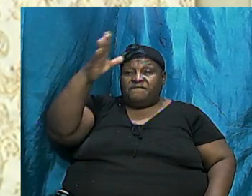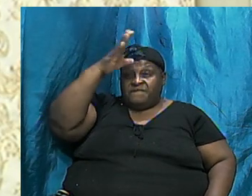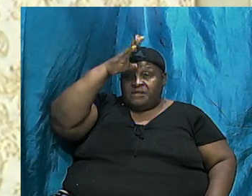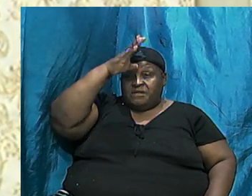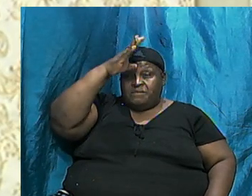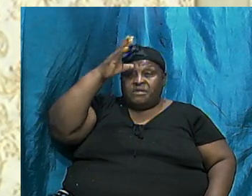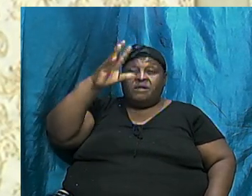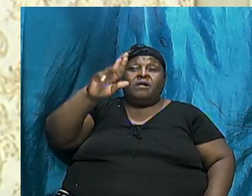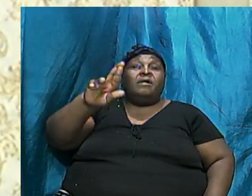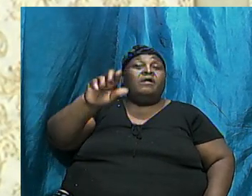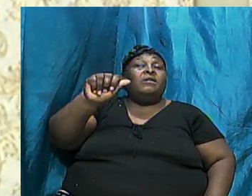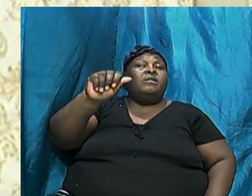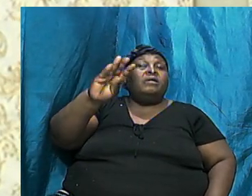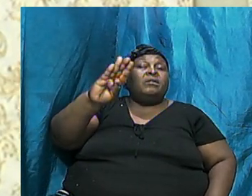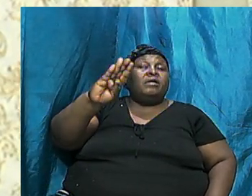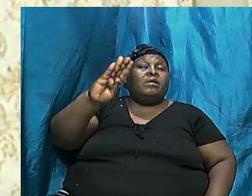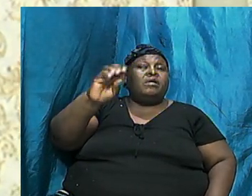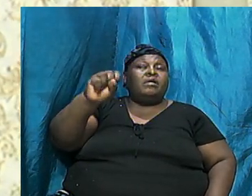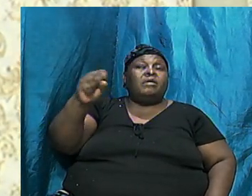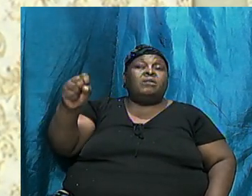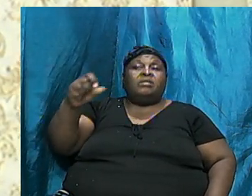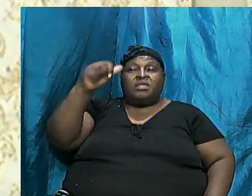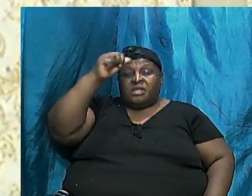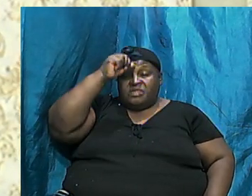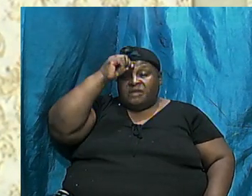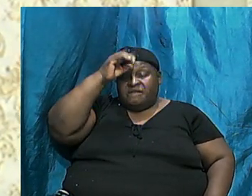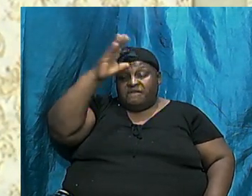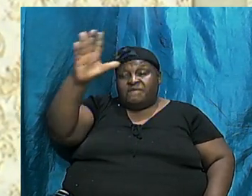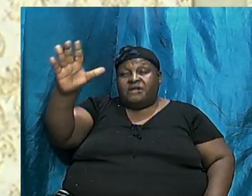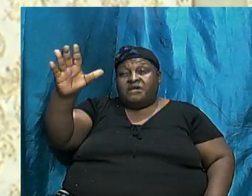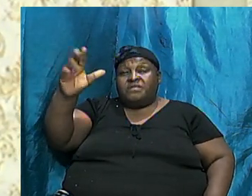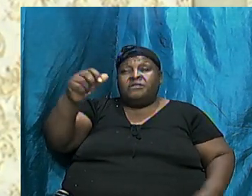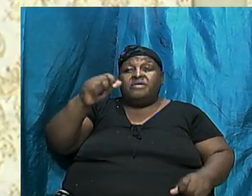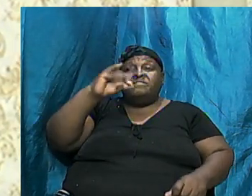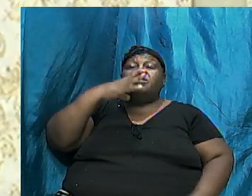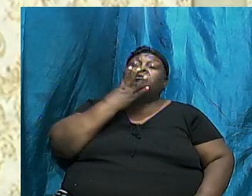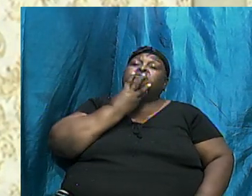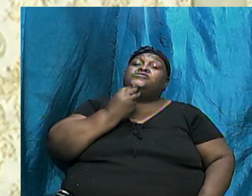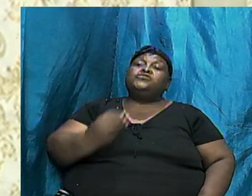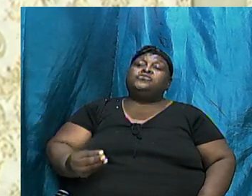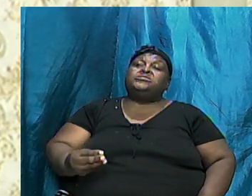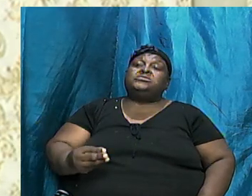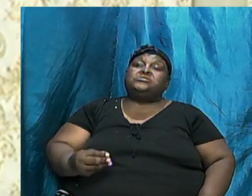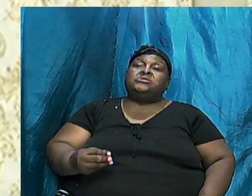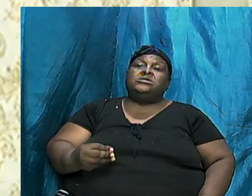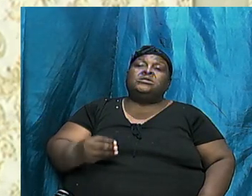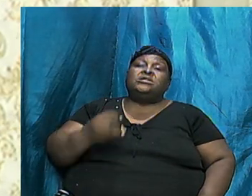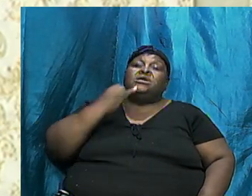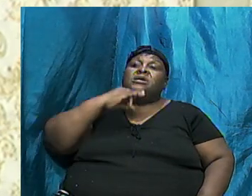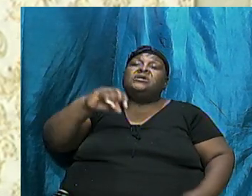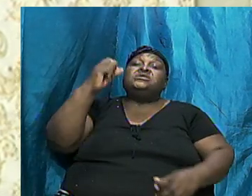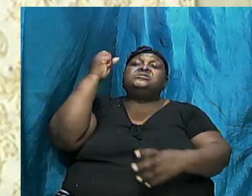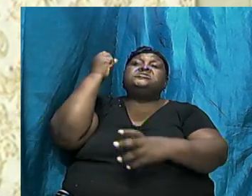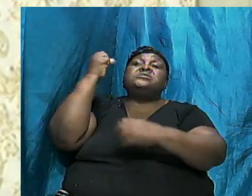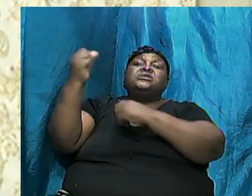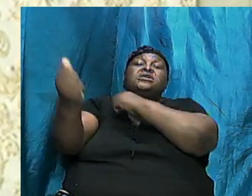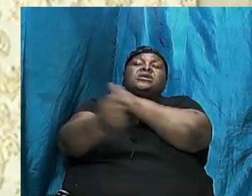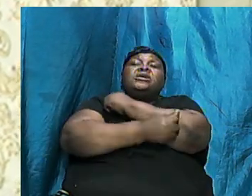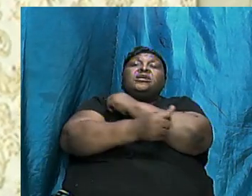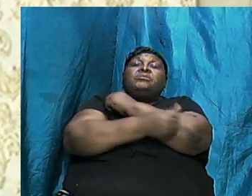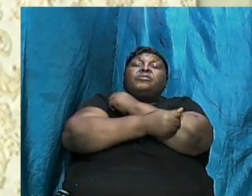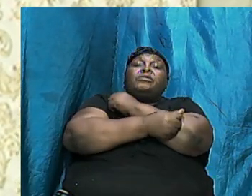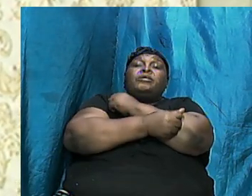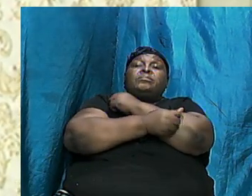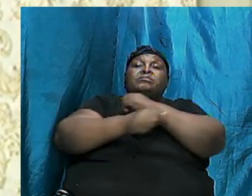Arabs And the father of the Jews Is Abraham Now